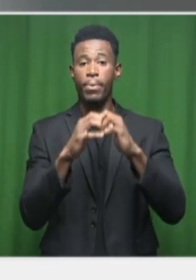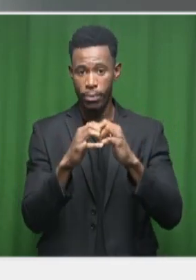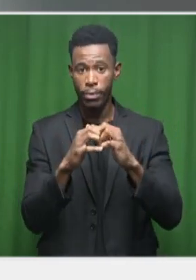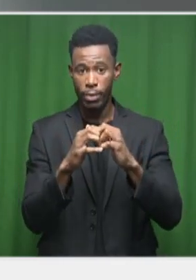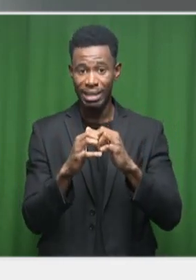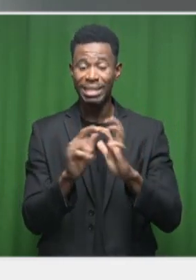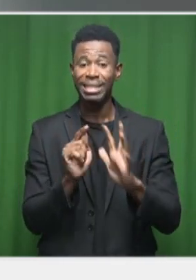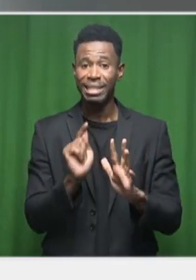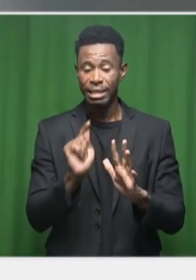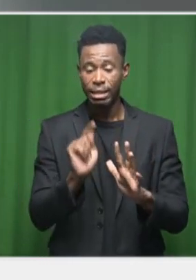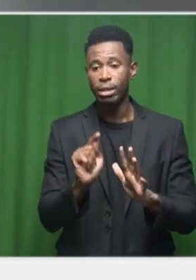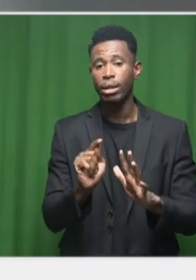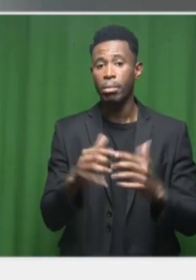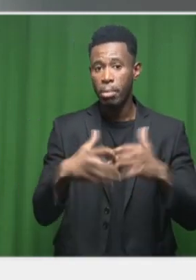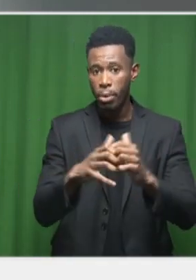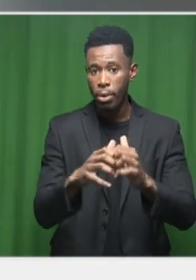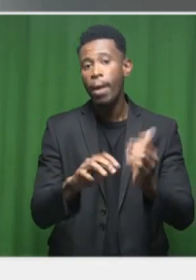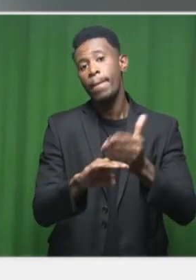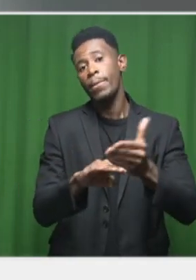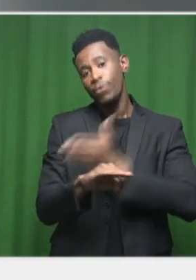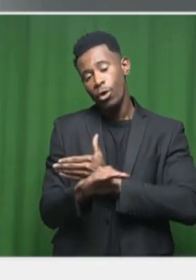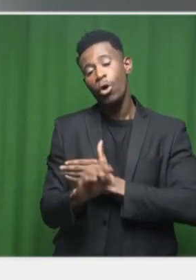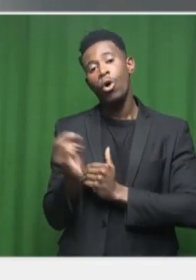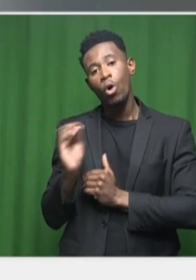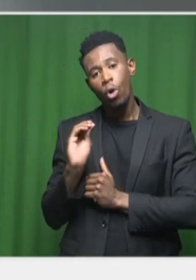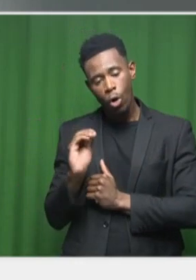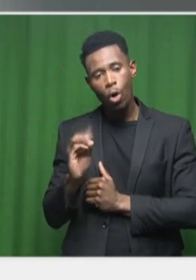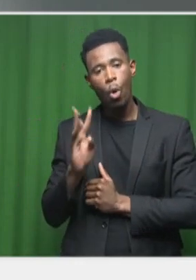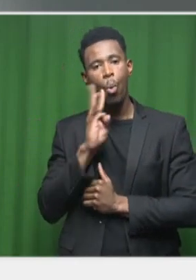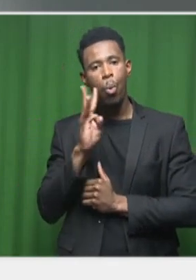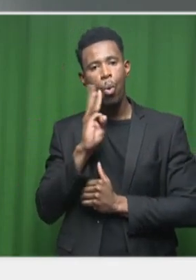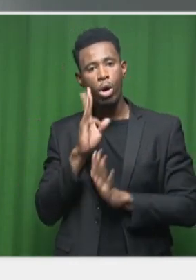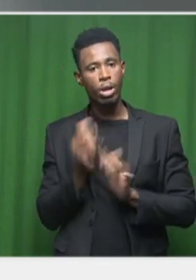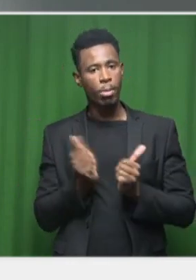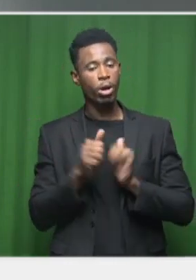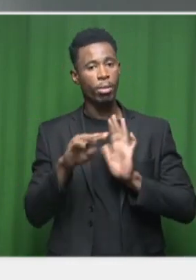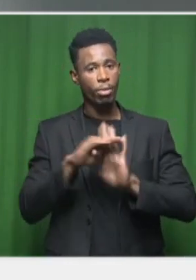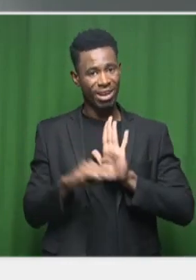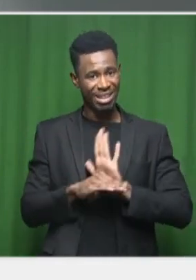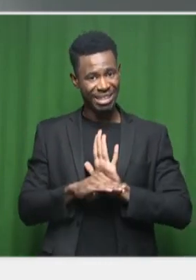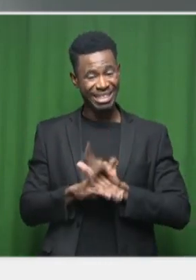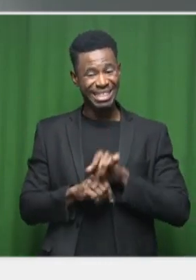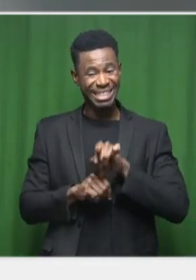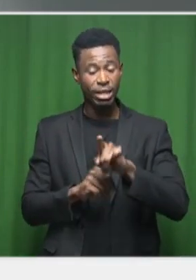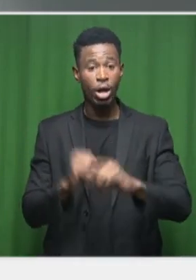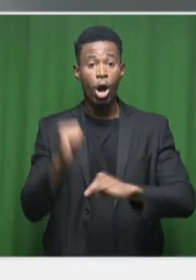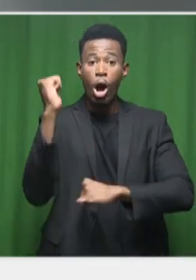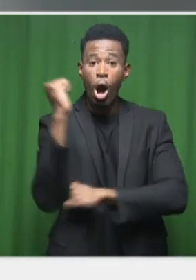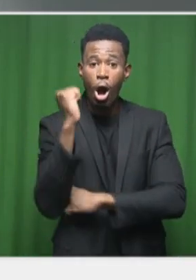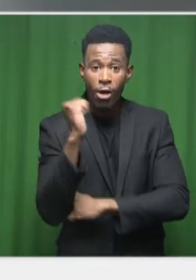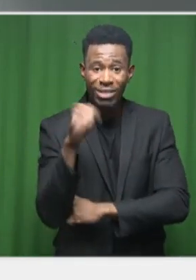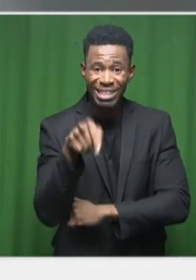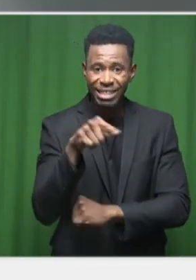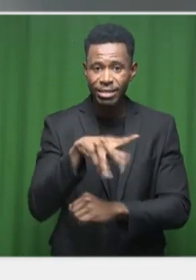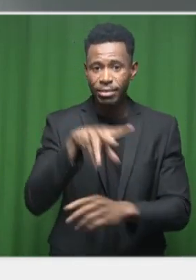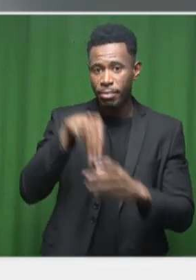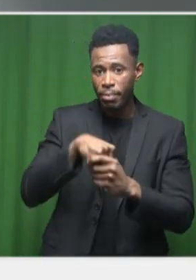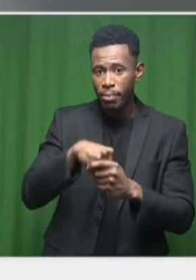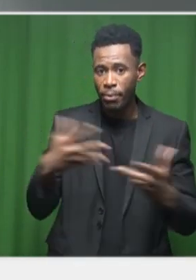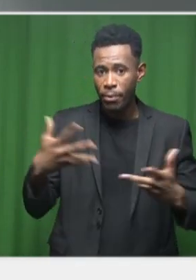Partnerships Program. So the idea with the office, the office is a ring-fenced entity being housed within the DBSA.